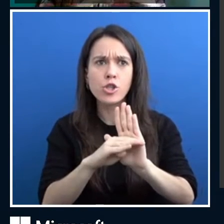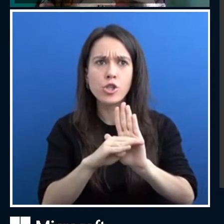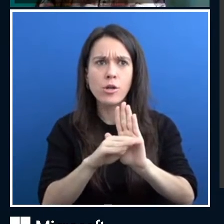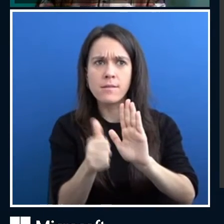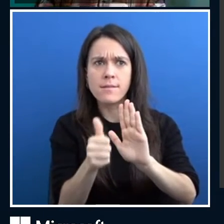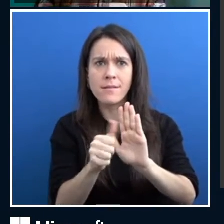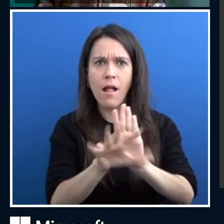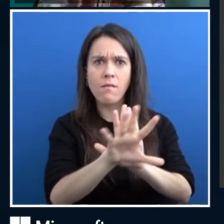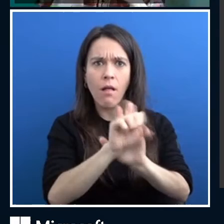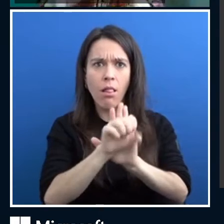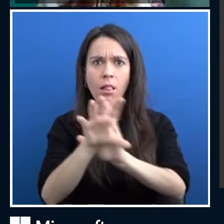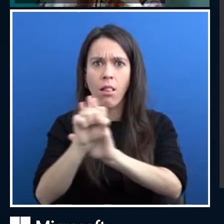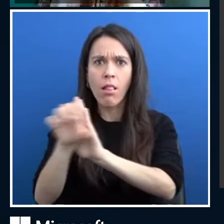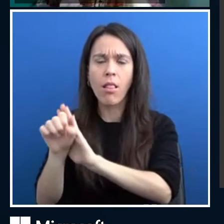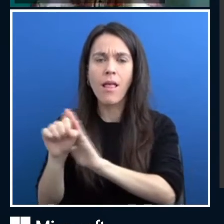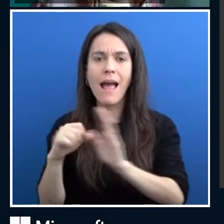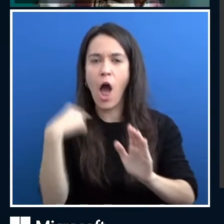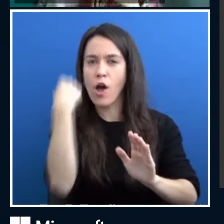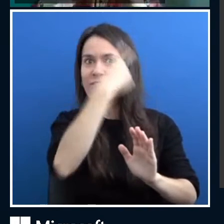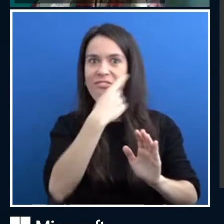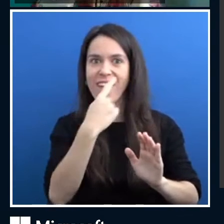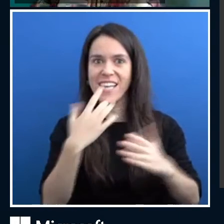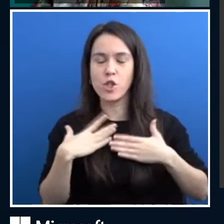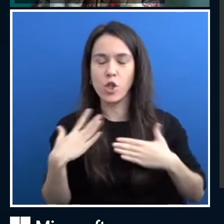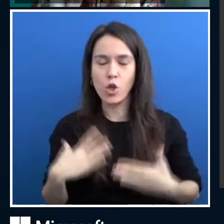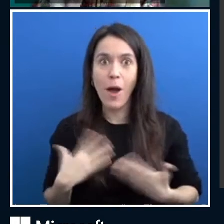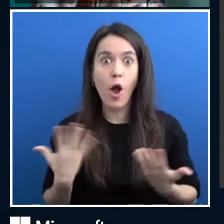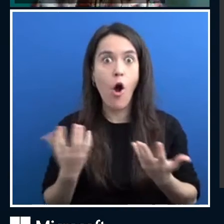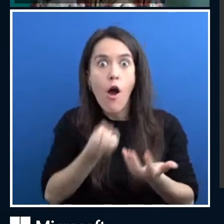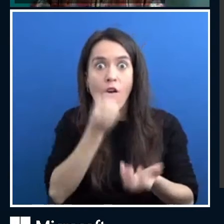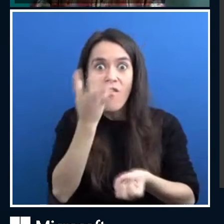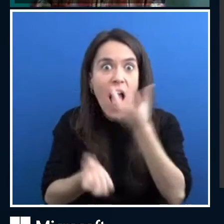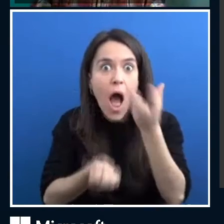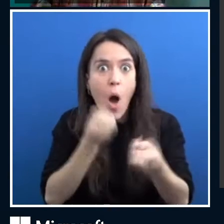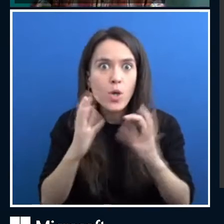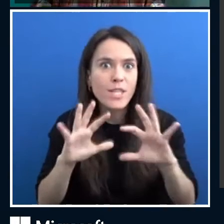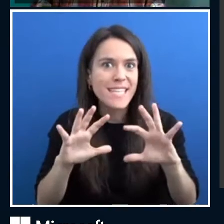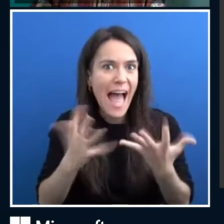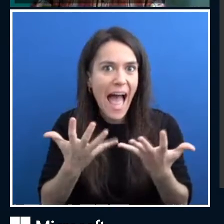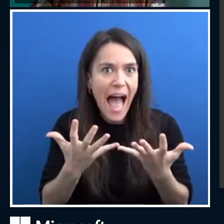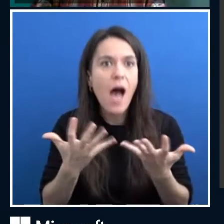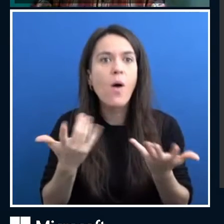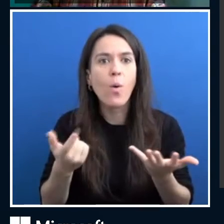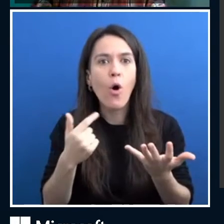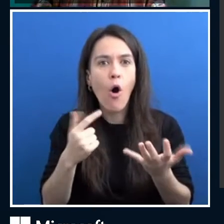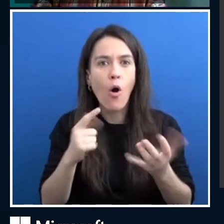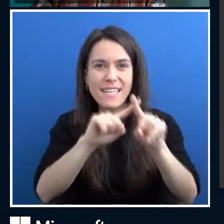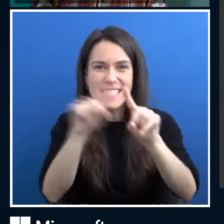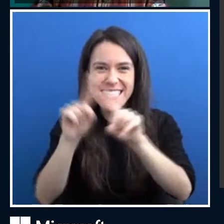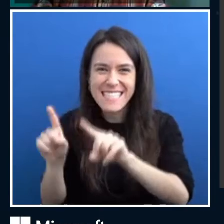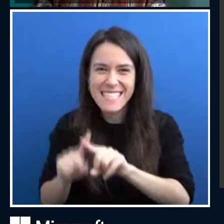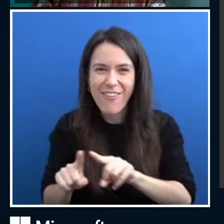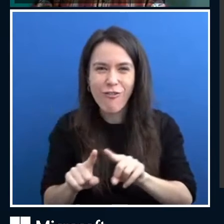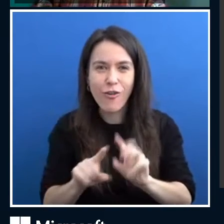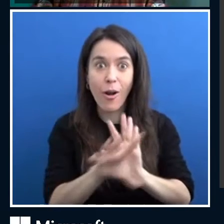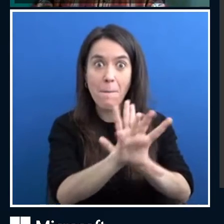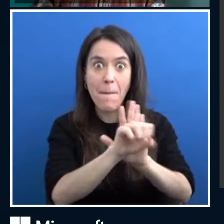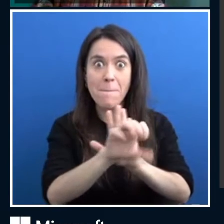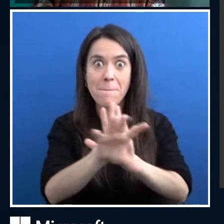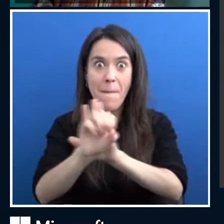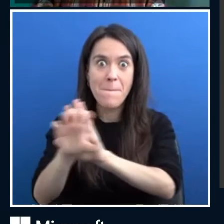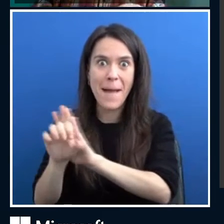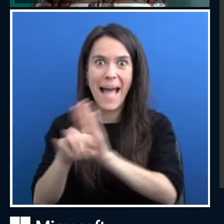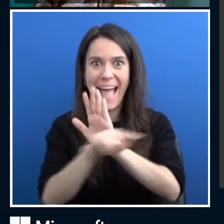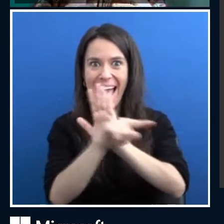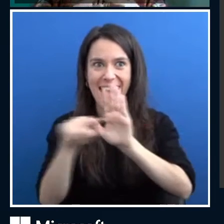like in the portrait, how flowers would be composed of different, different artifacts, but it doesn't have the goal. I mean, it